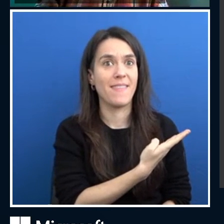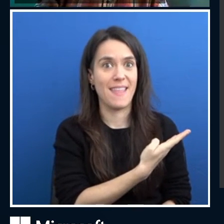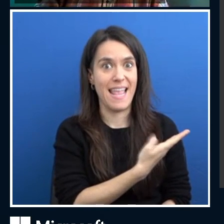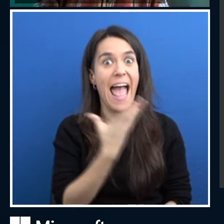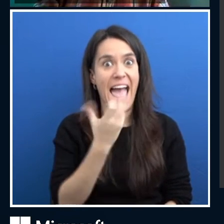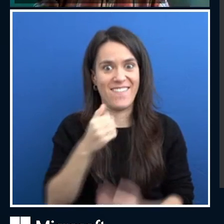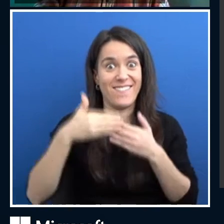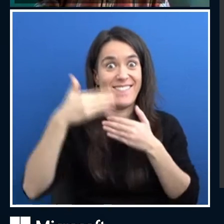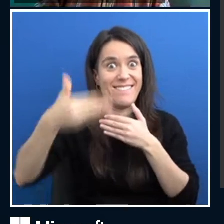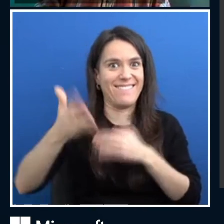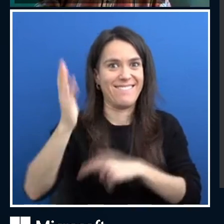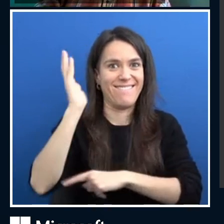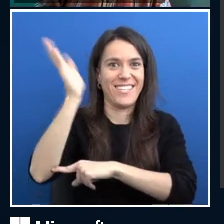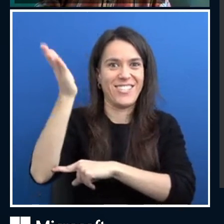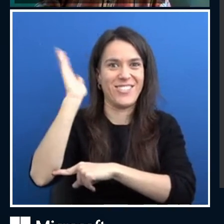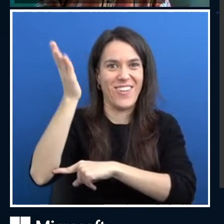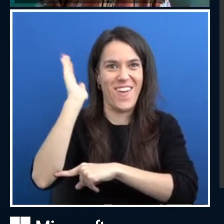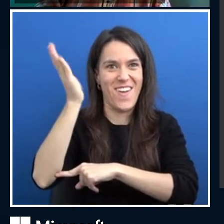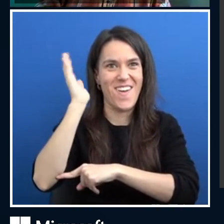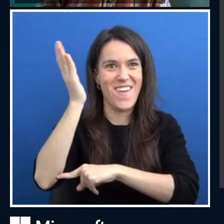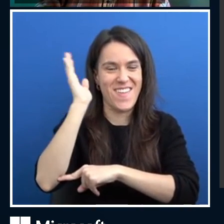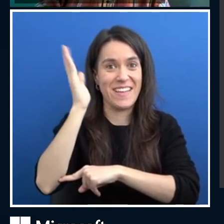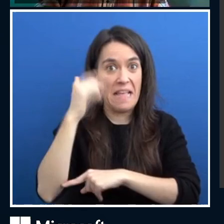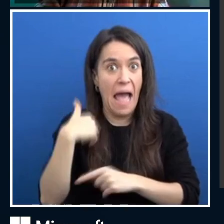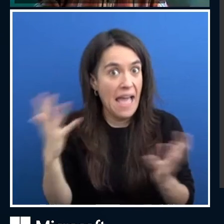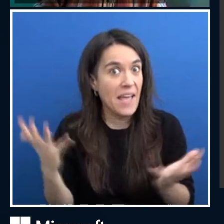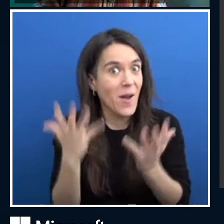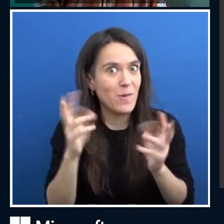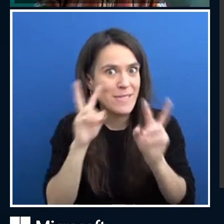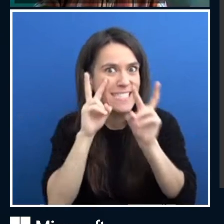to, uh, uh, attend this talk as well.